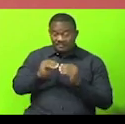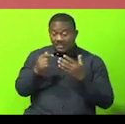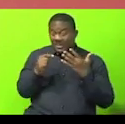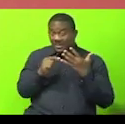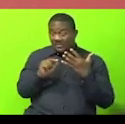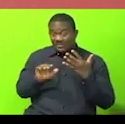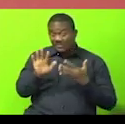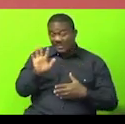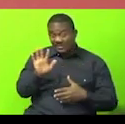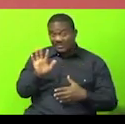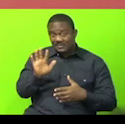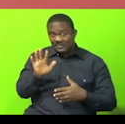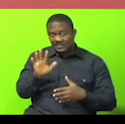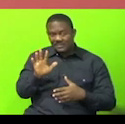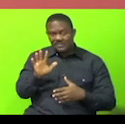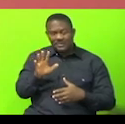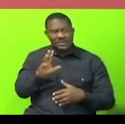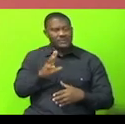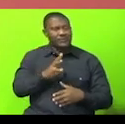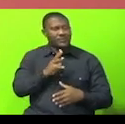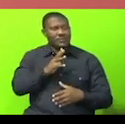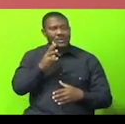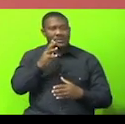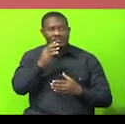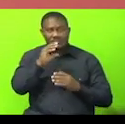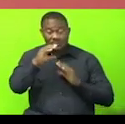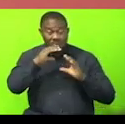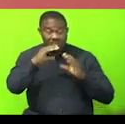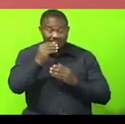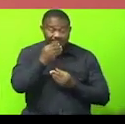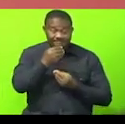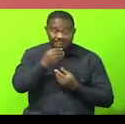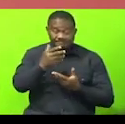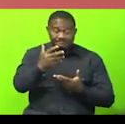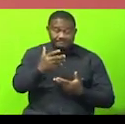Formal Communication by the Speaker.